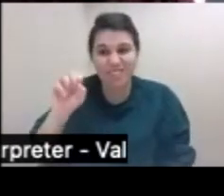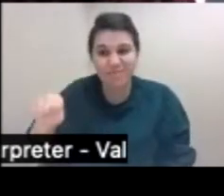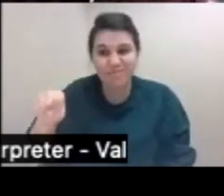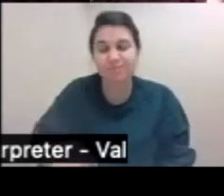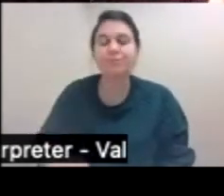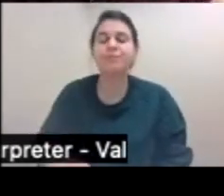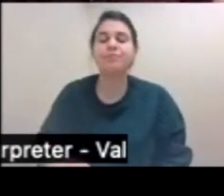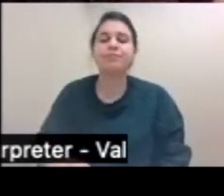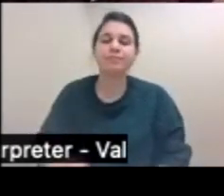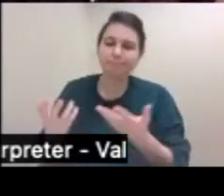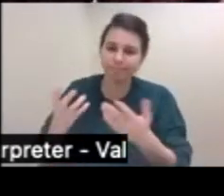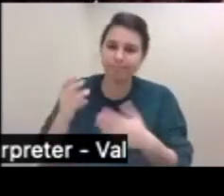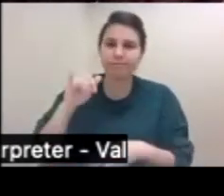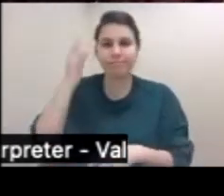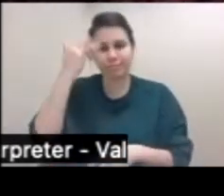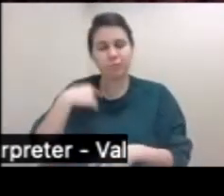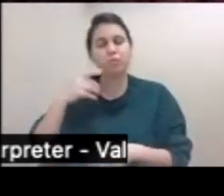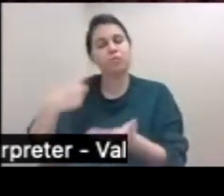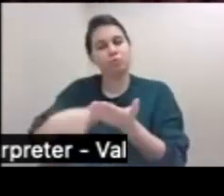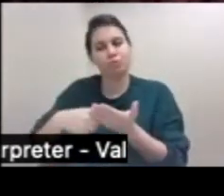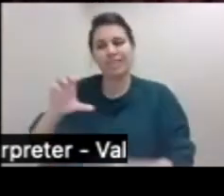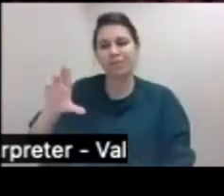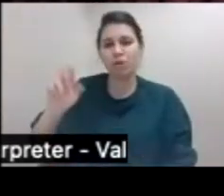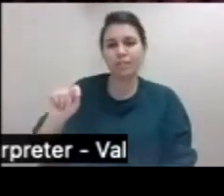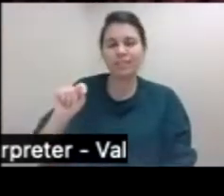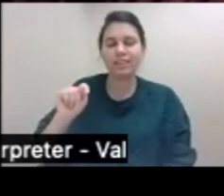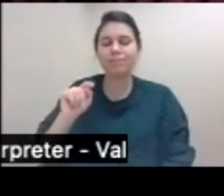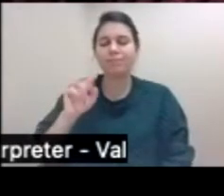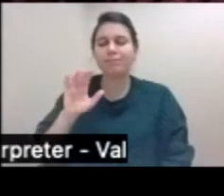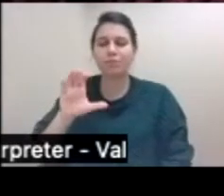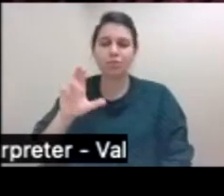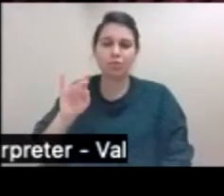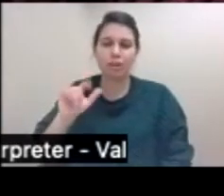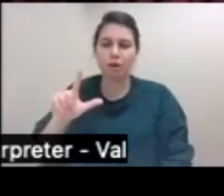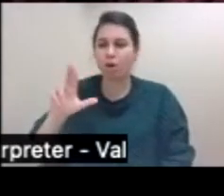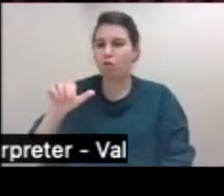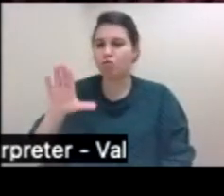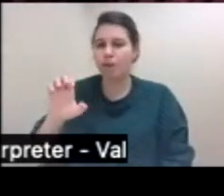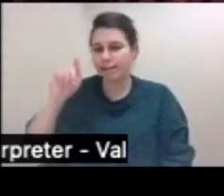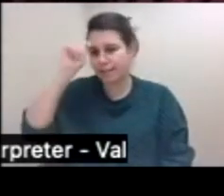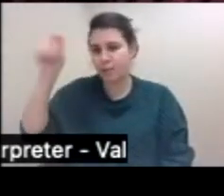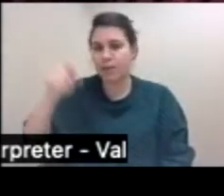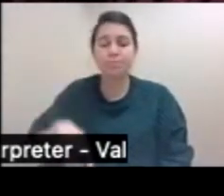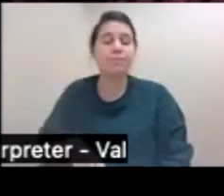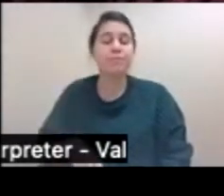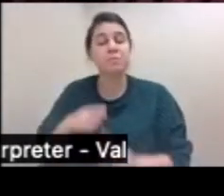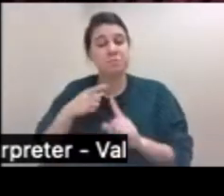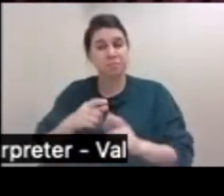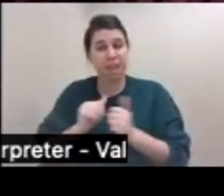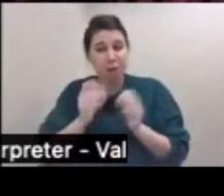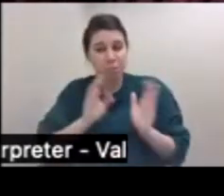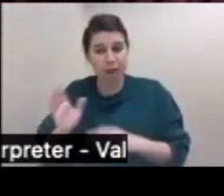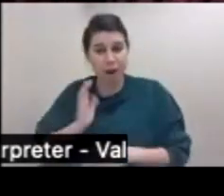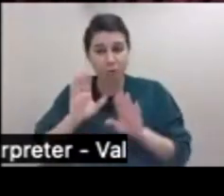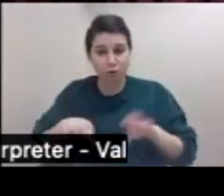critical race theory and other theories have been important because he said, how do you prepare your children to live in a society